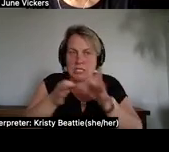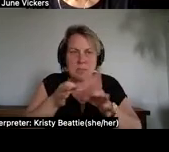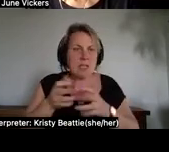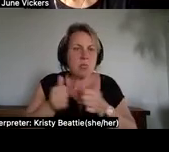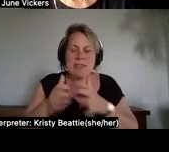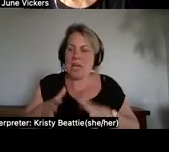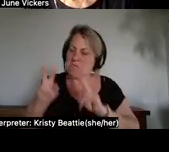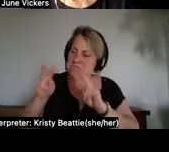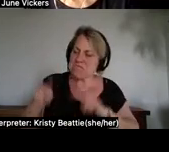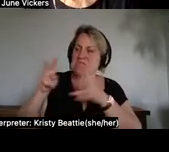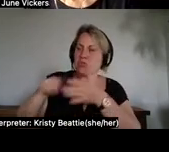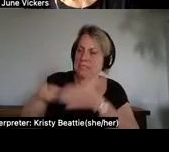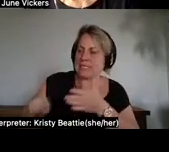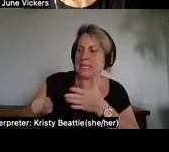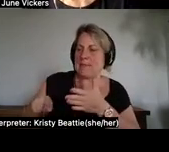with facts